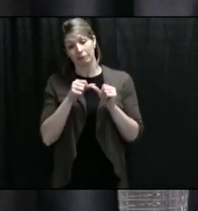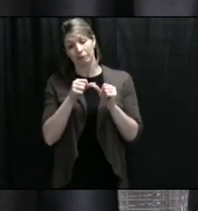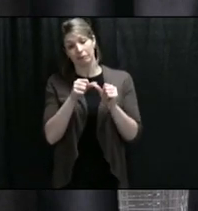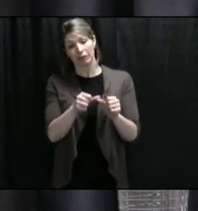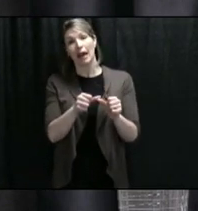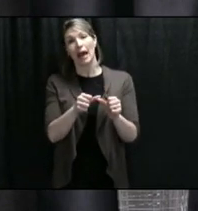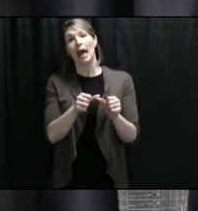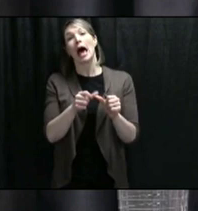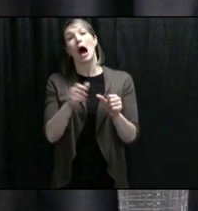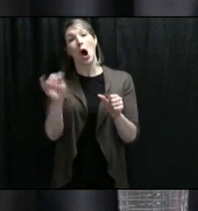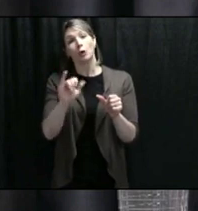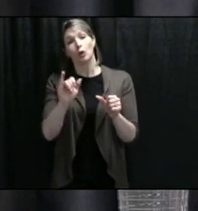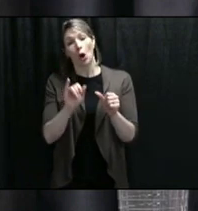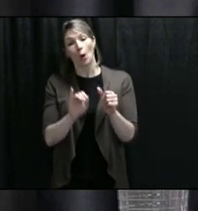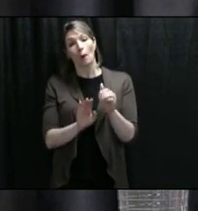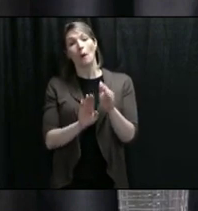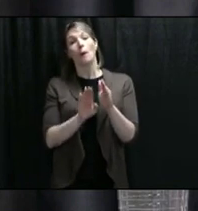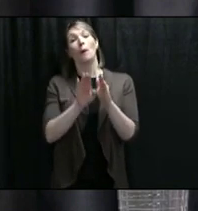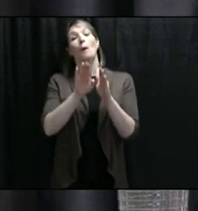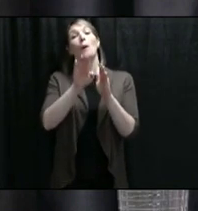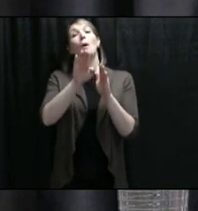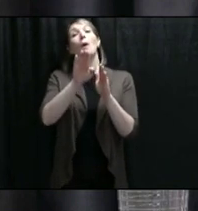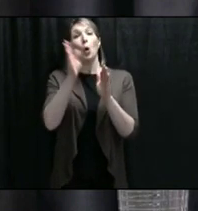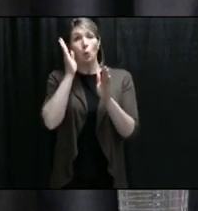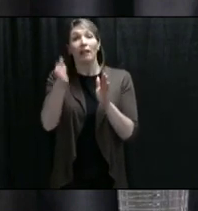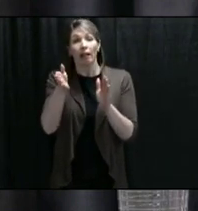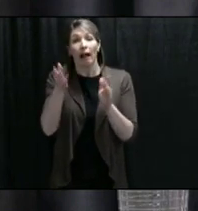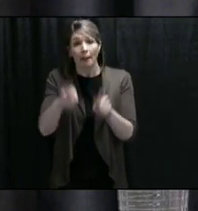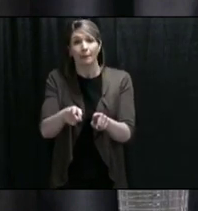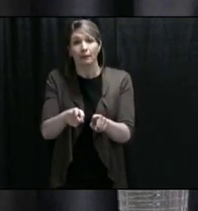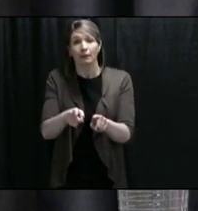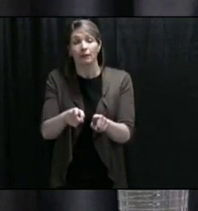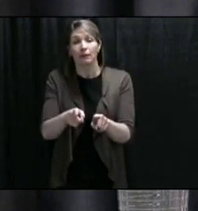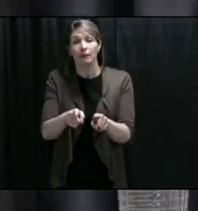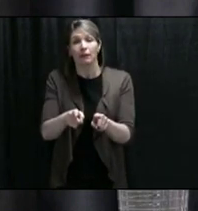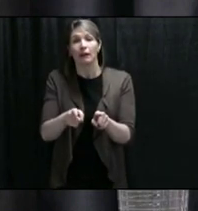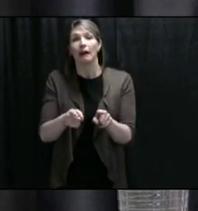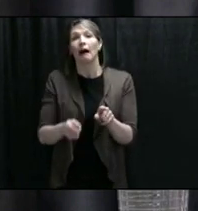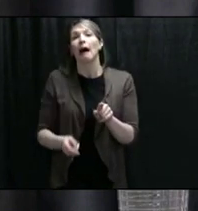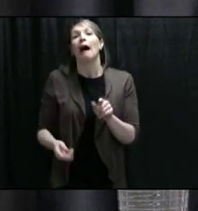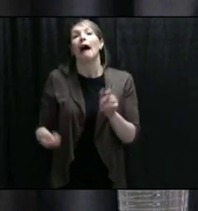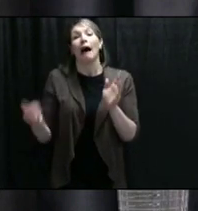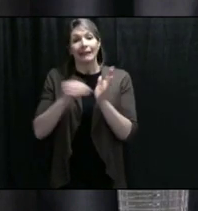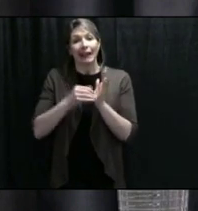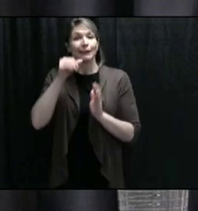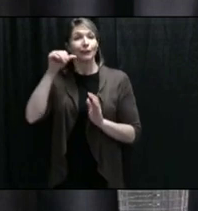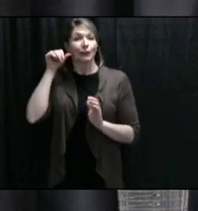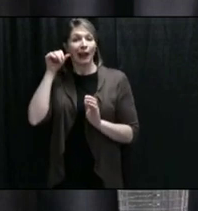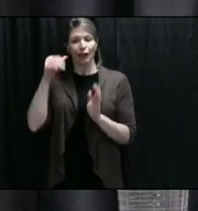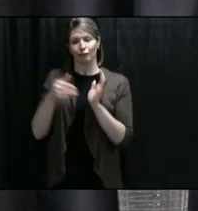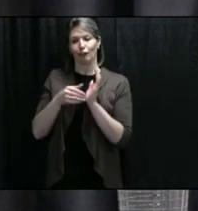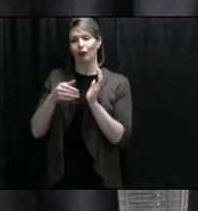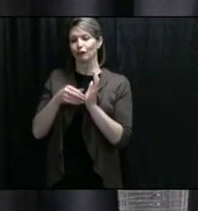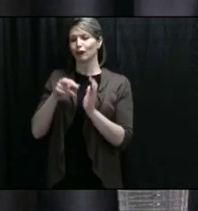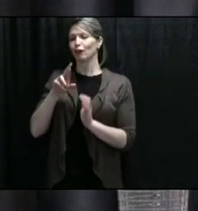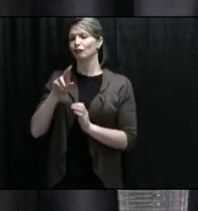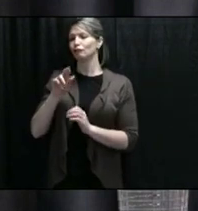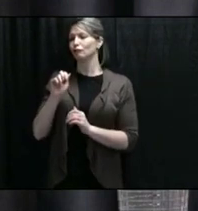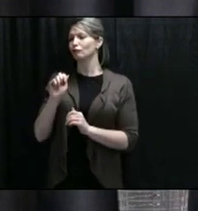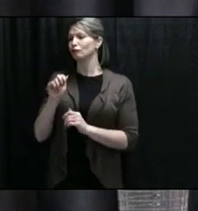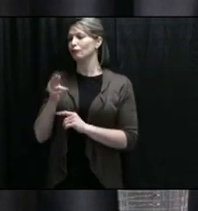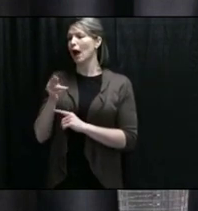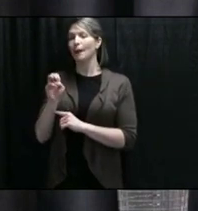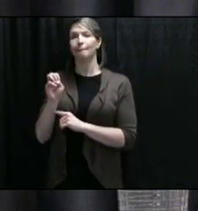be a peak. Having said that, those are simply projections. Dr. Rahman's rolling 30-day